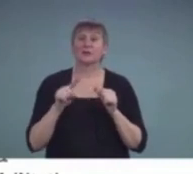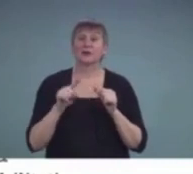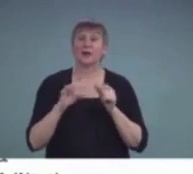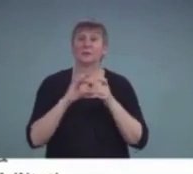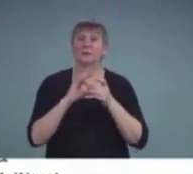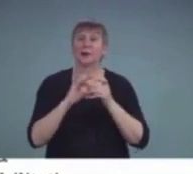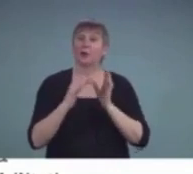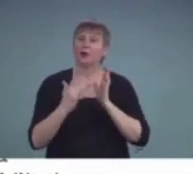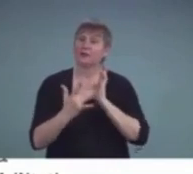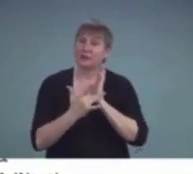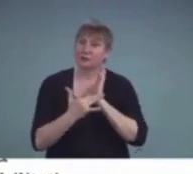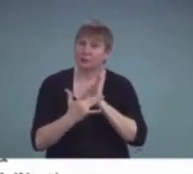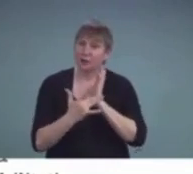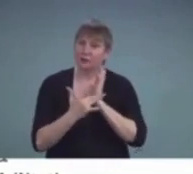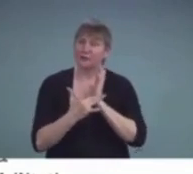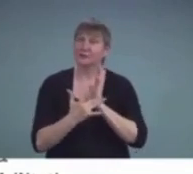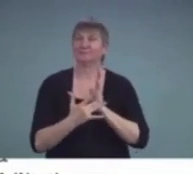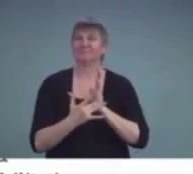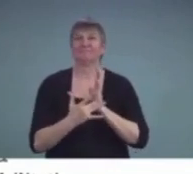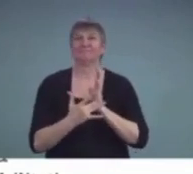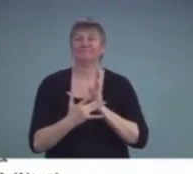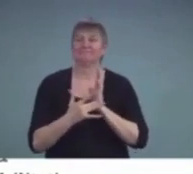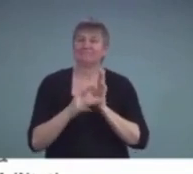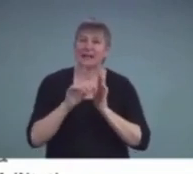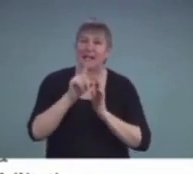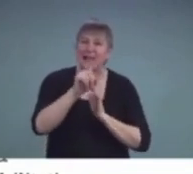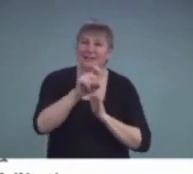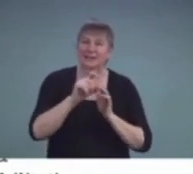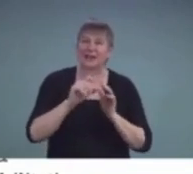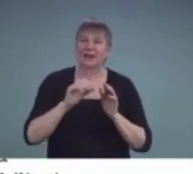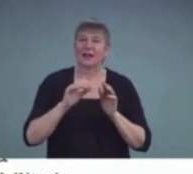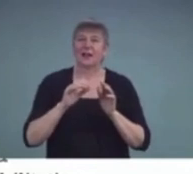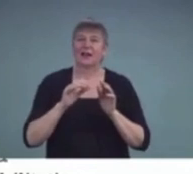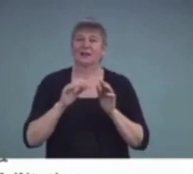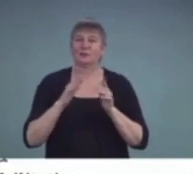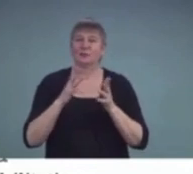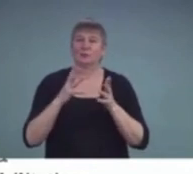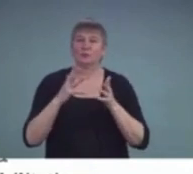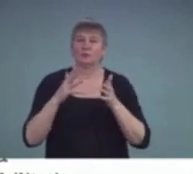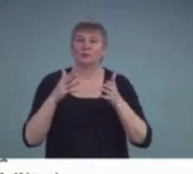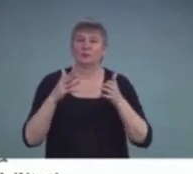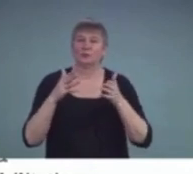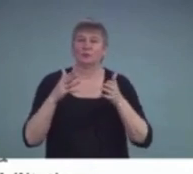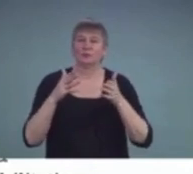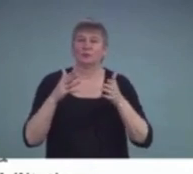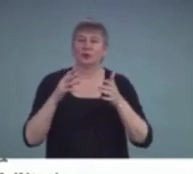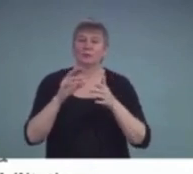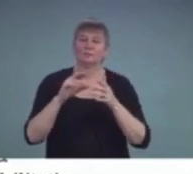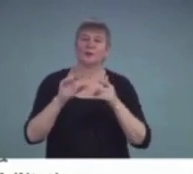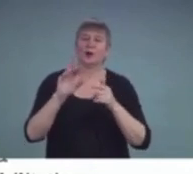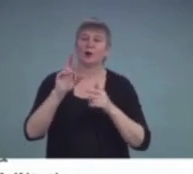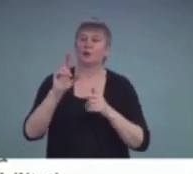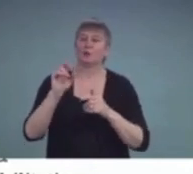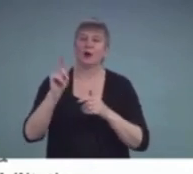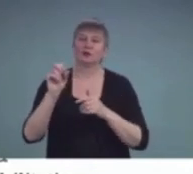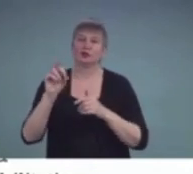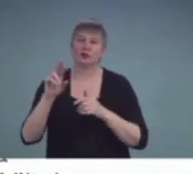the technology issues. Do you have any advice regarding Roger Focus versus a